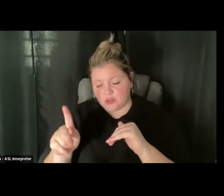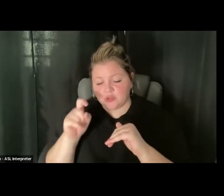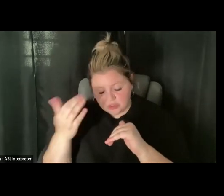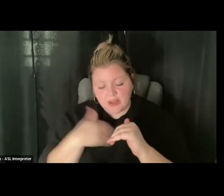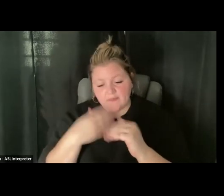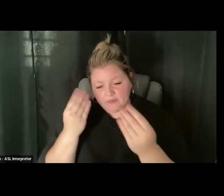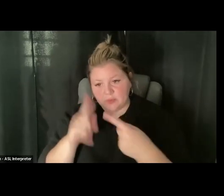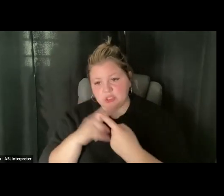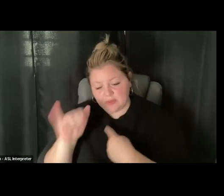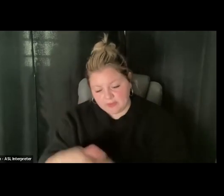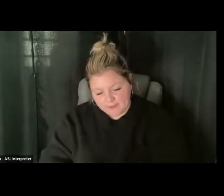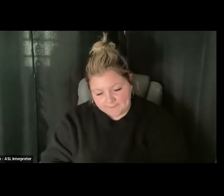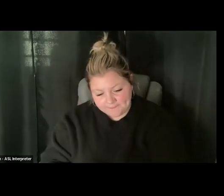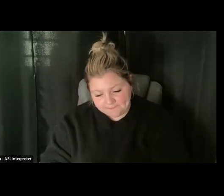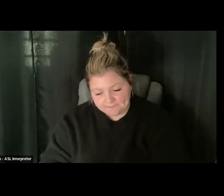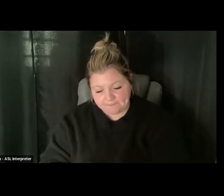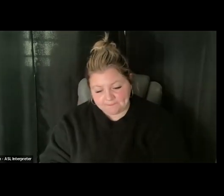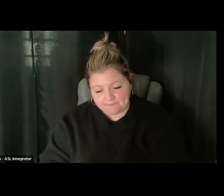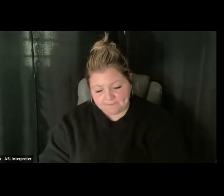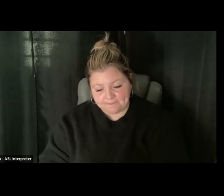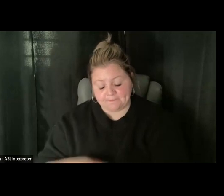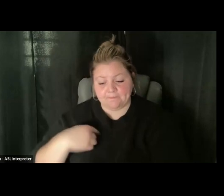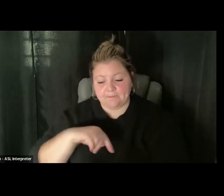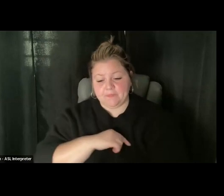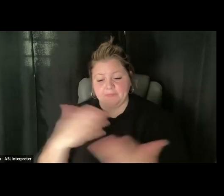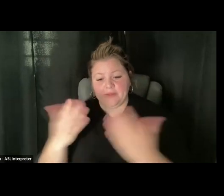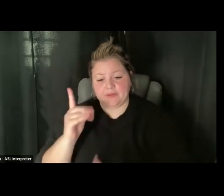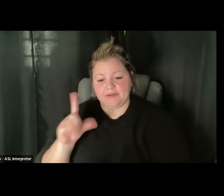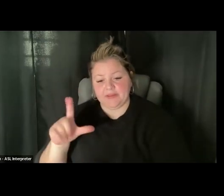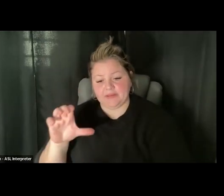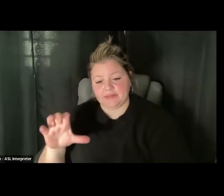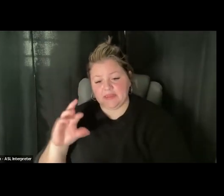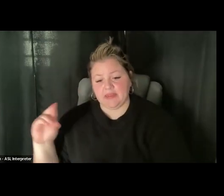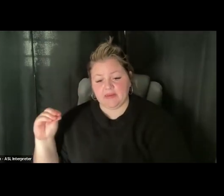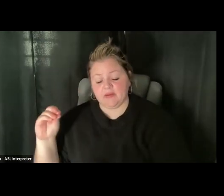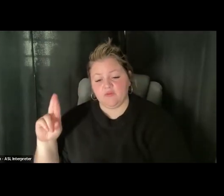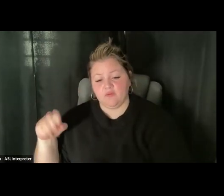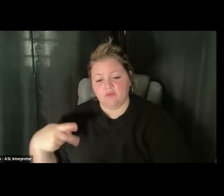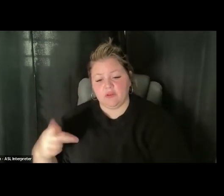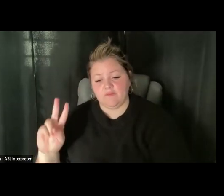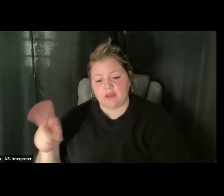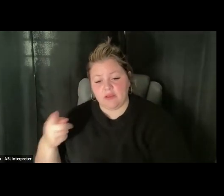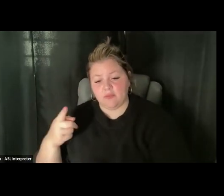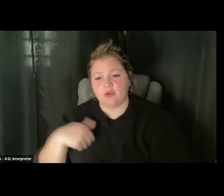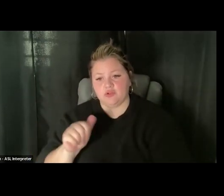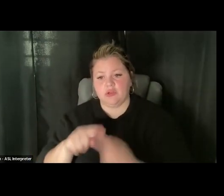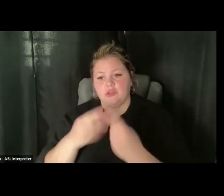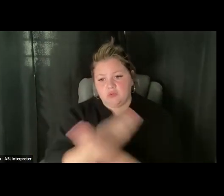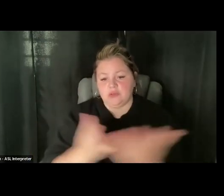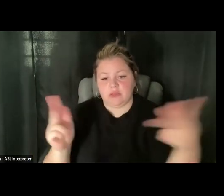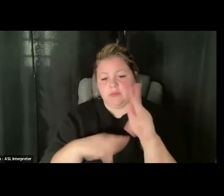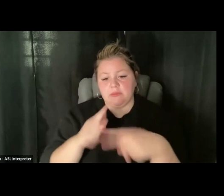well. And, um, we at DLC and at RevUp are also trying to get the word out because this is,